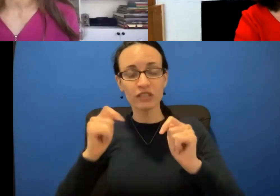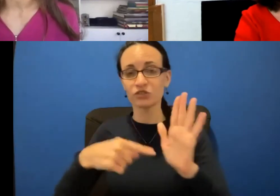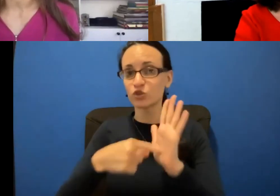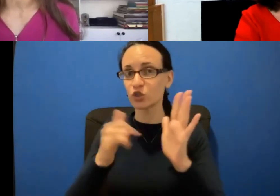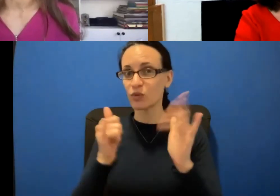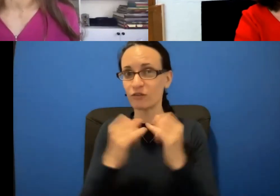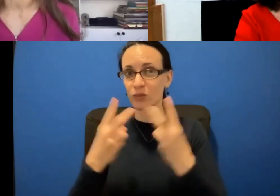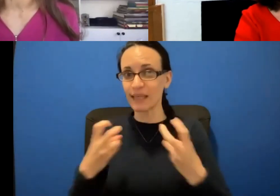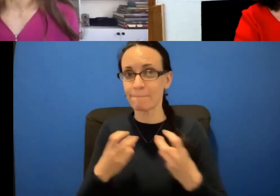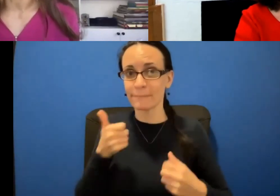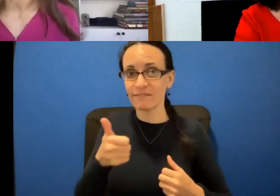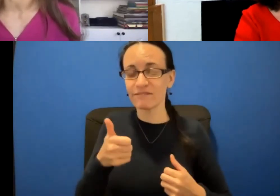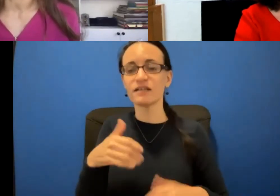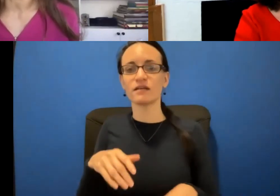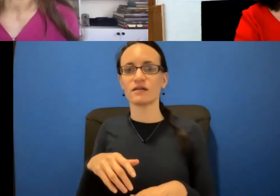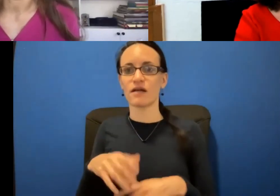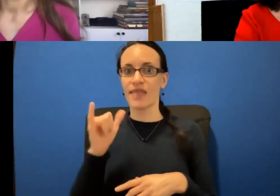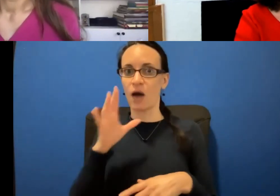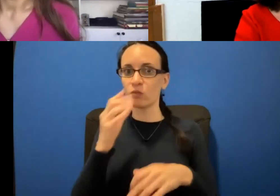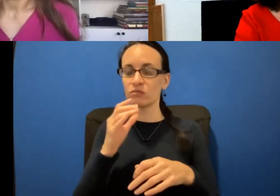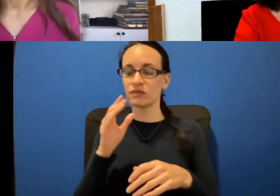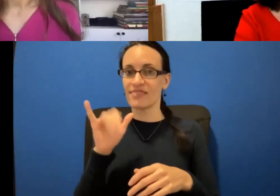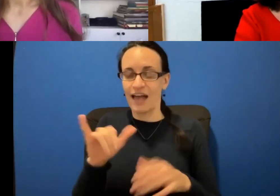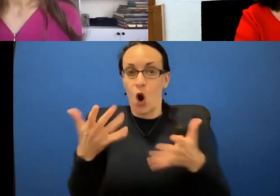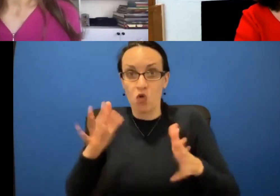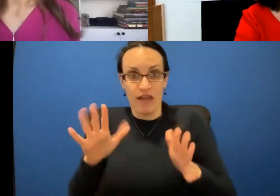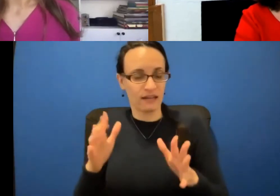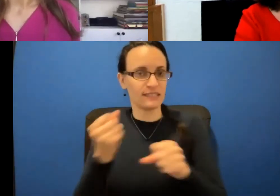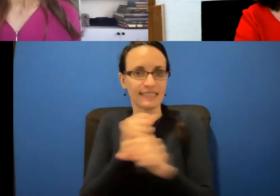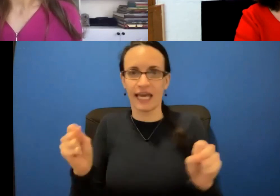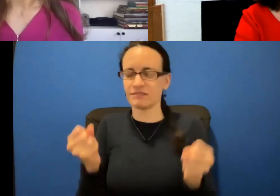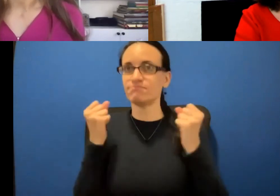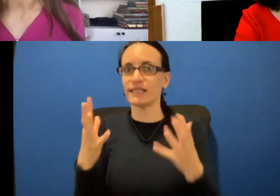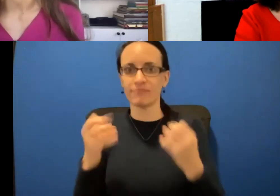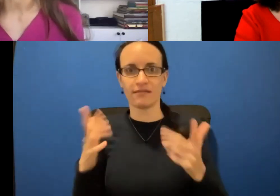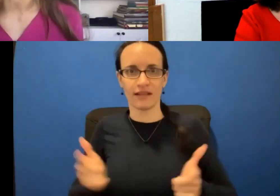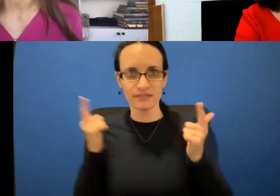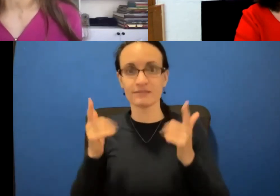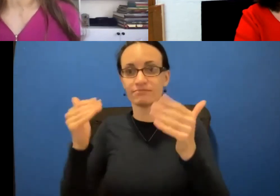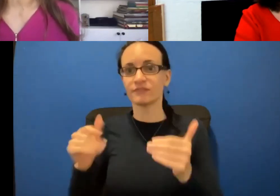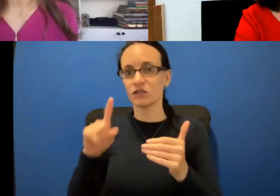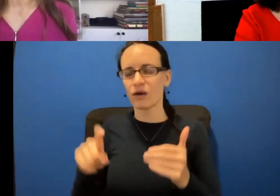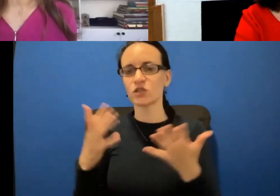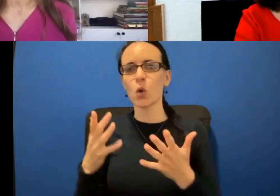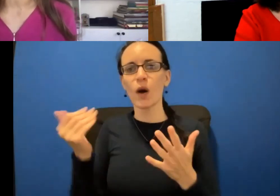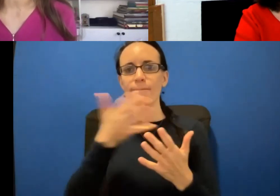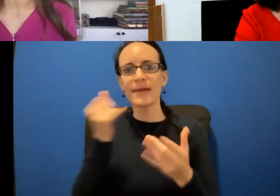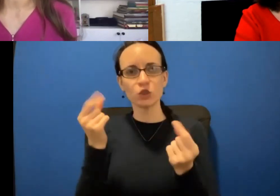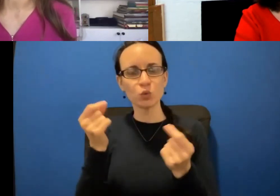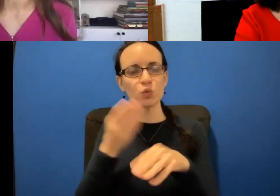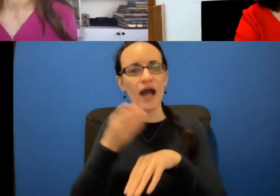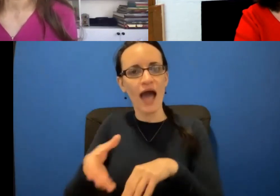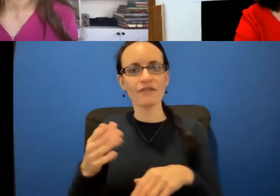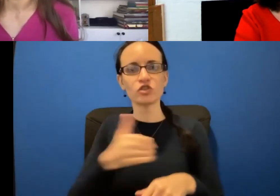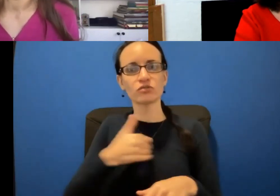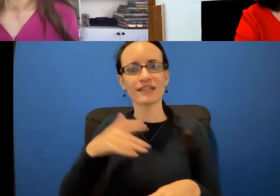self-exam saves a lot of lives. Okay, another question. What's the best surveillance after a breast cancer diagnosis and